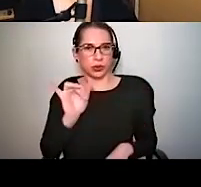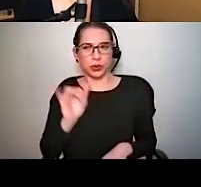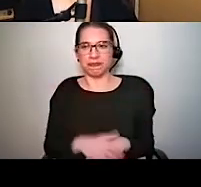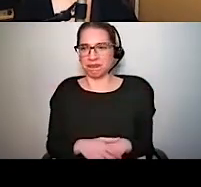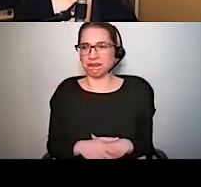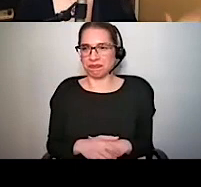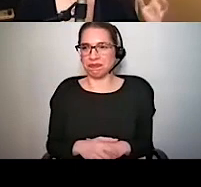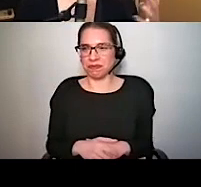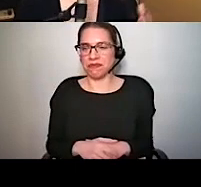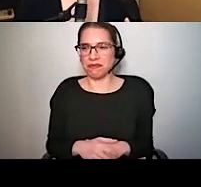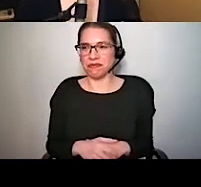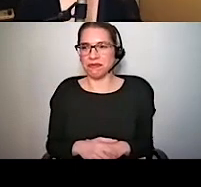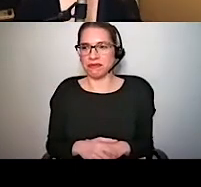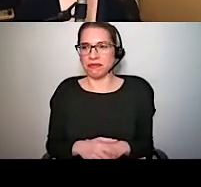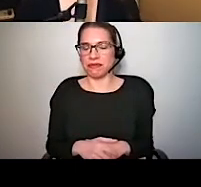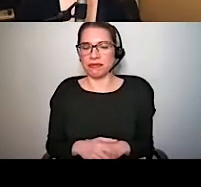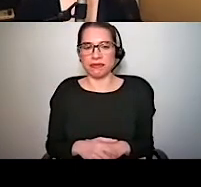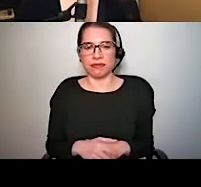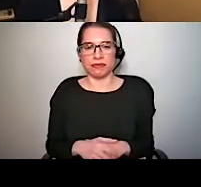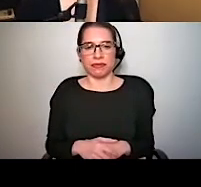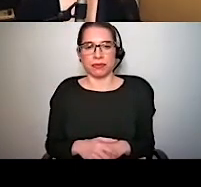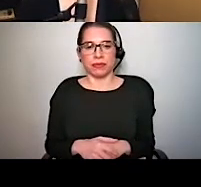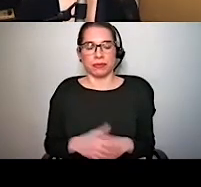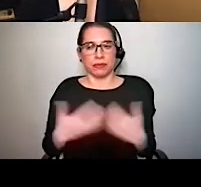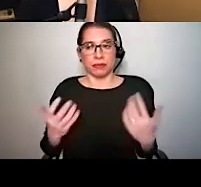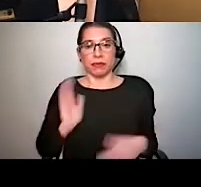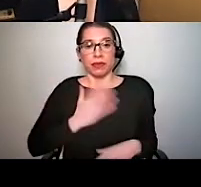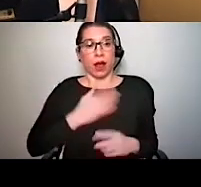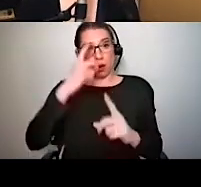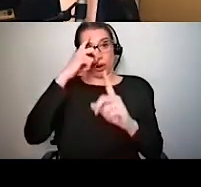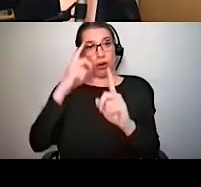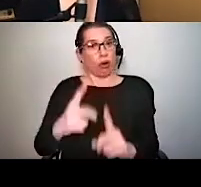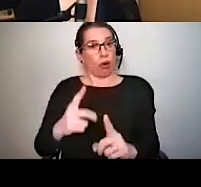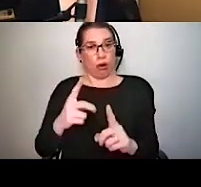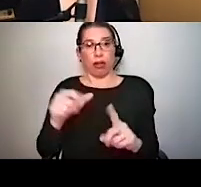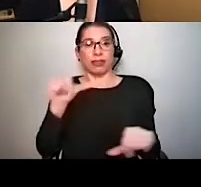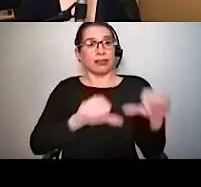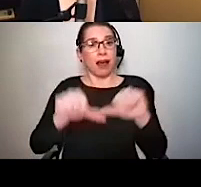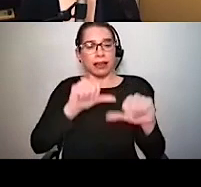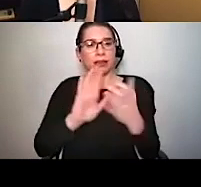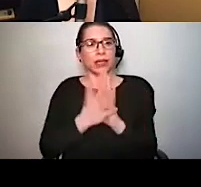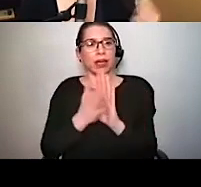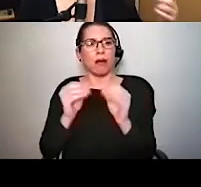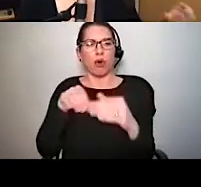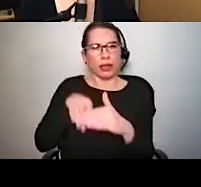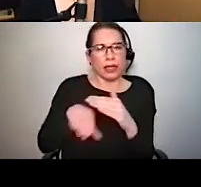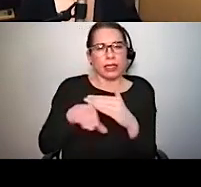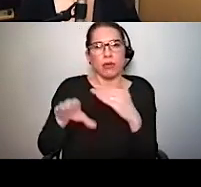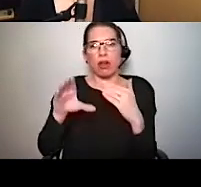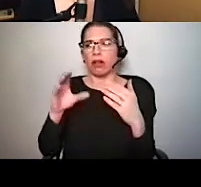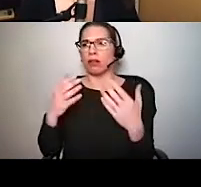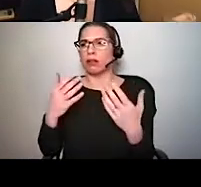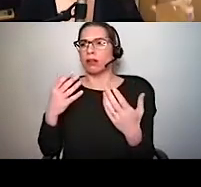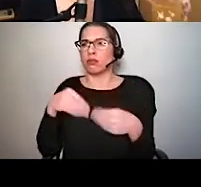So also, our goal is to make science accessible and meaningful for adults in particular. And